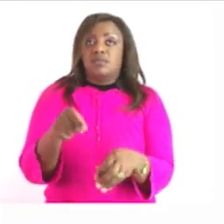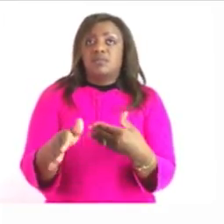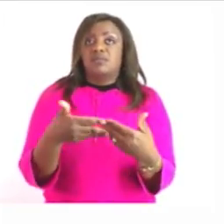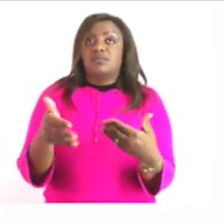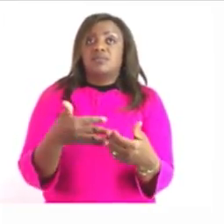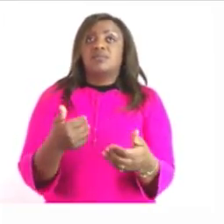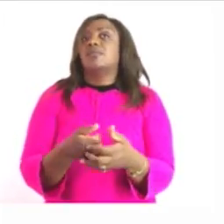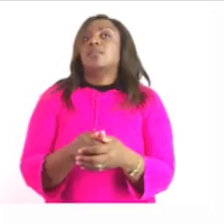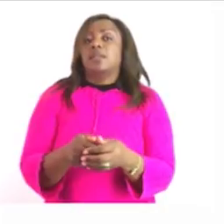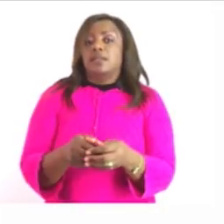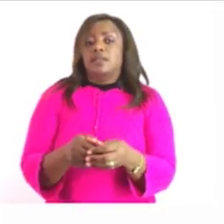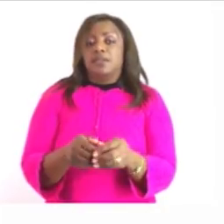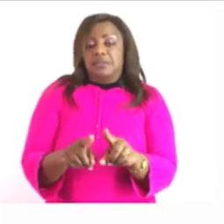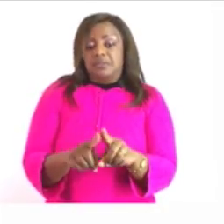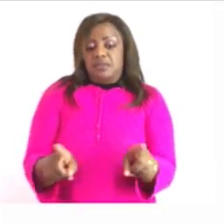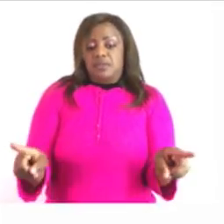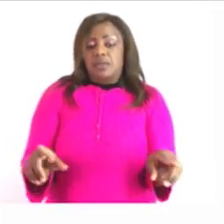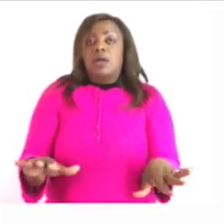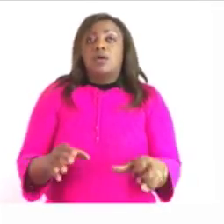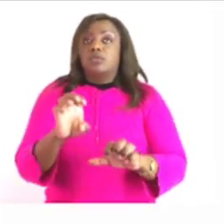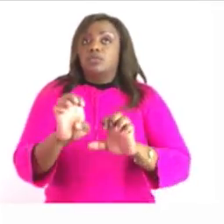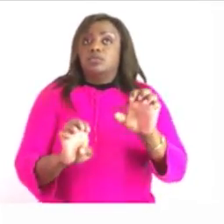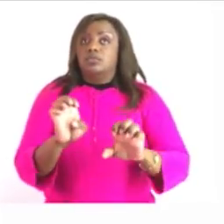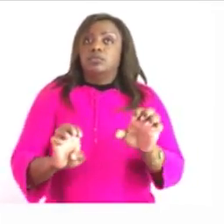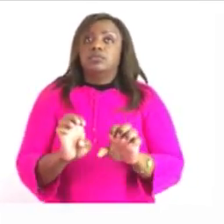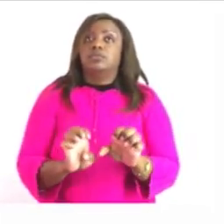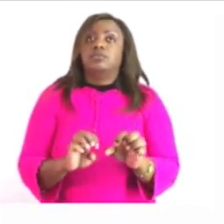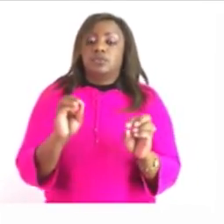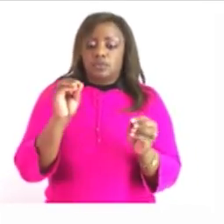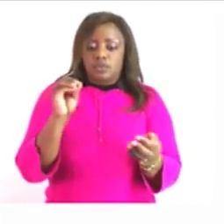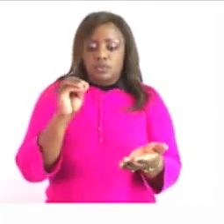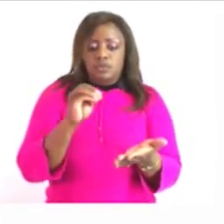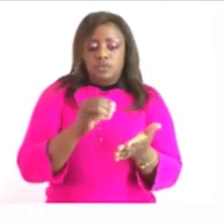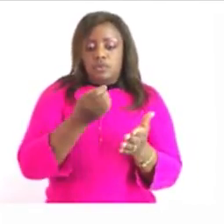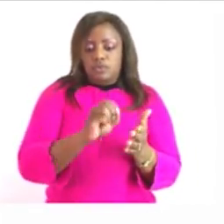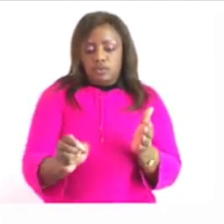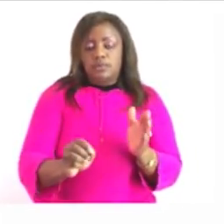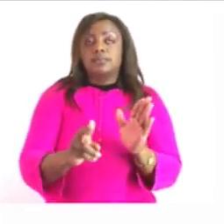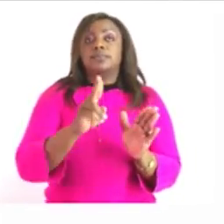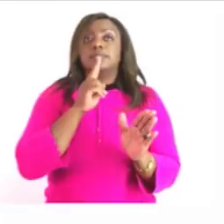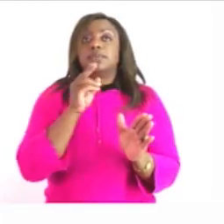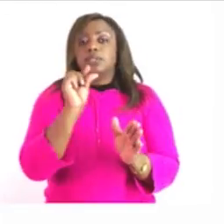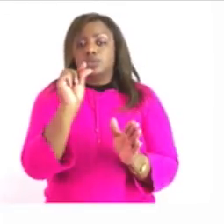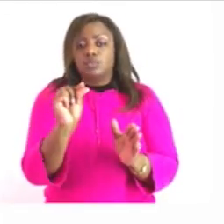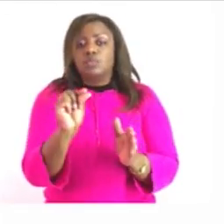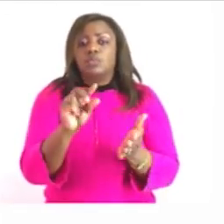the difference or how to evaluate you must find the difference the biggest value minus the smallest value